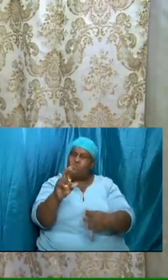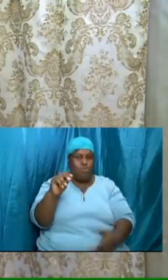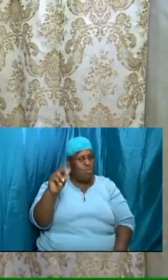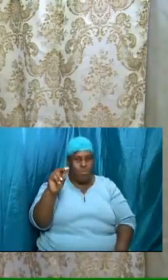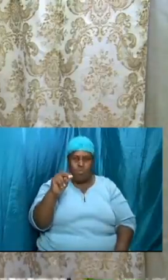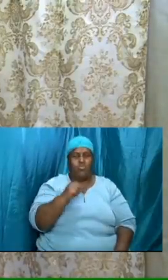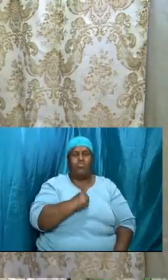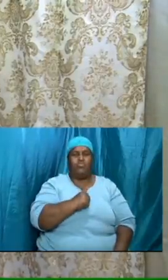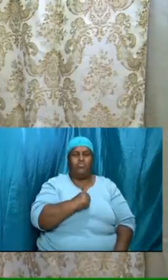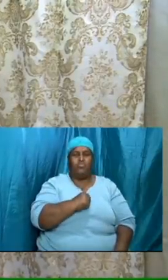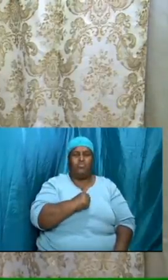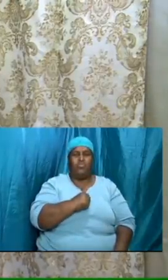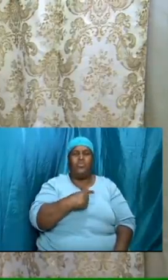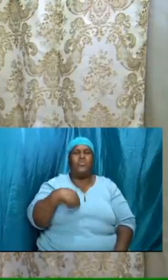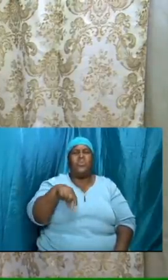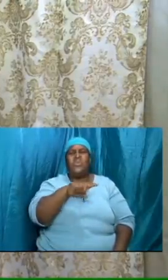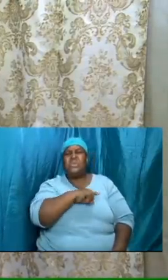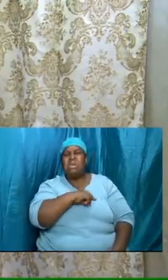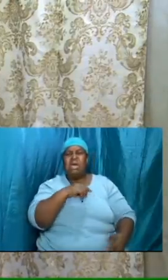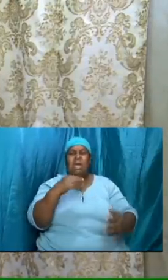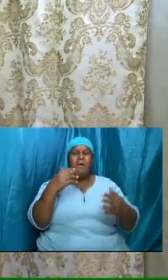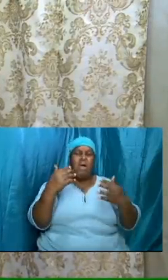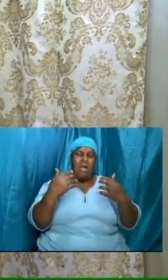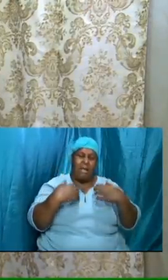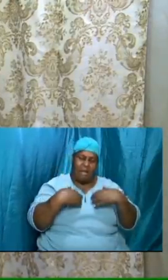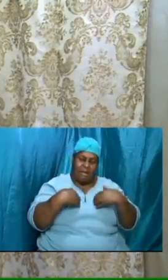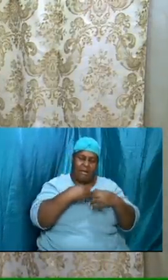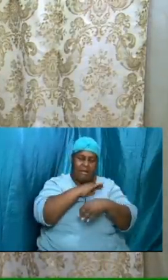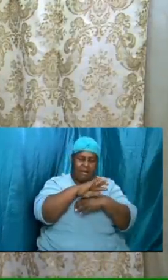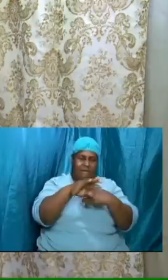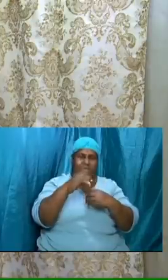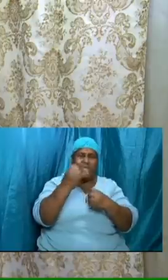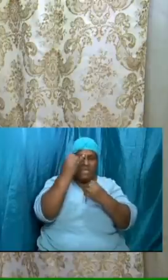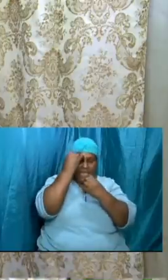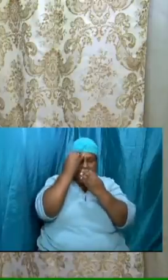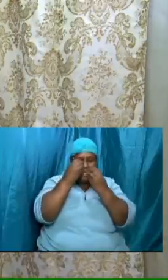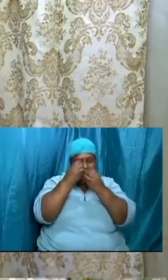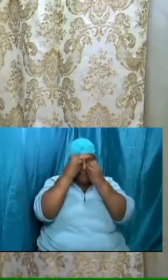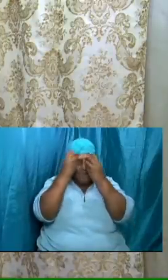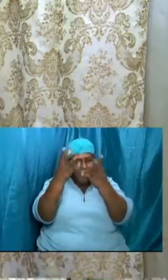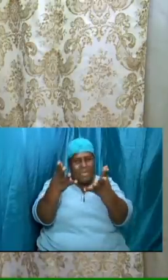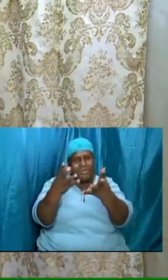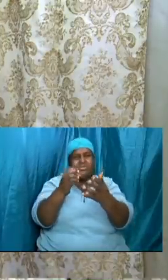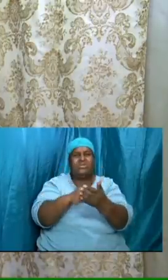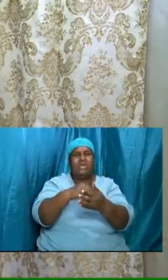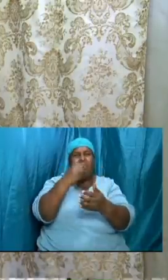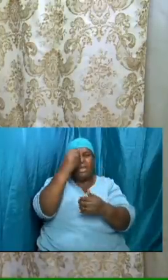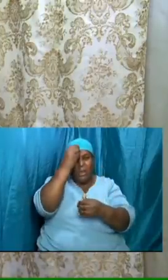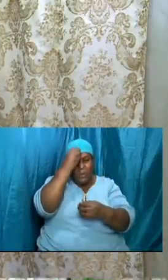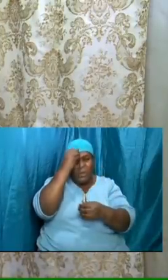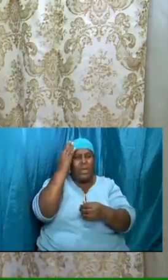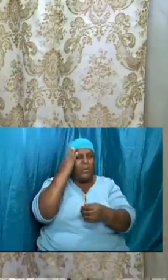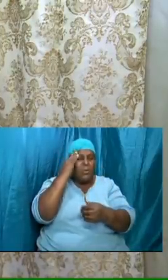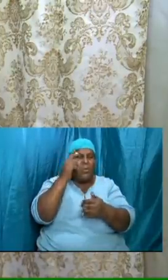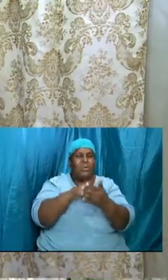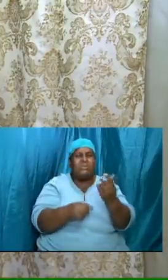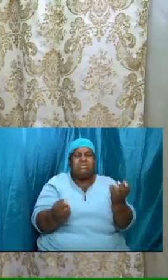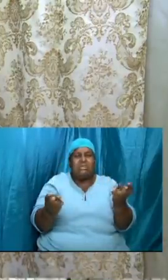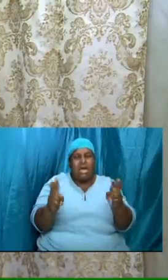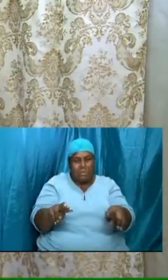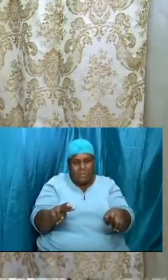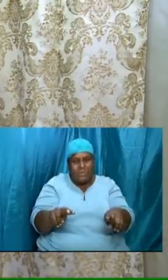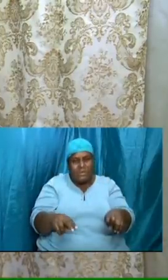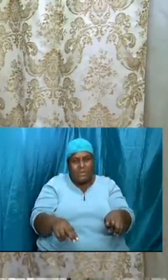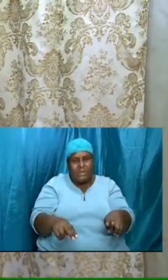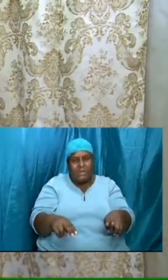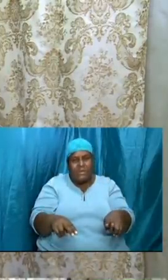we want us to all have information we want us to be learned we want us to know what is happening we want us to be